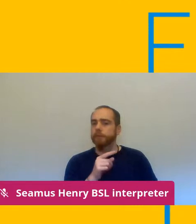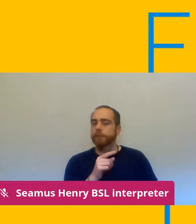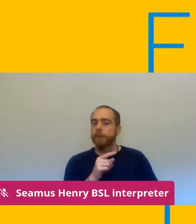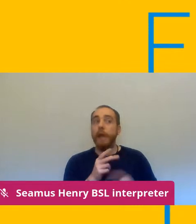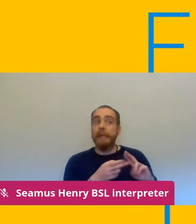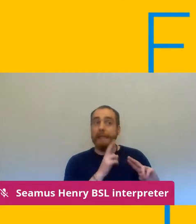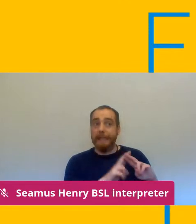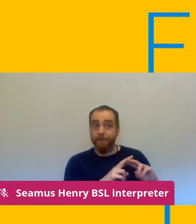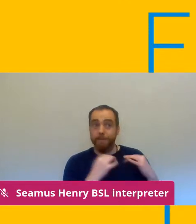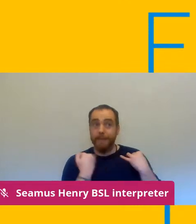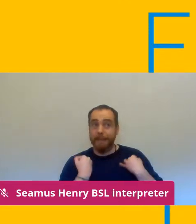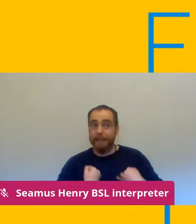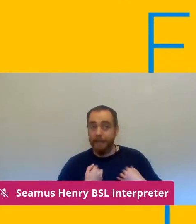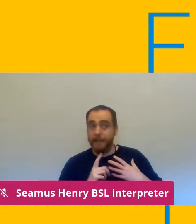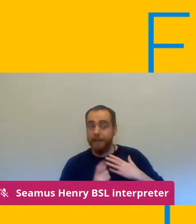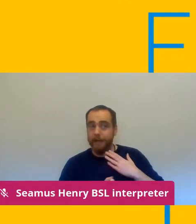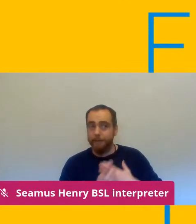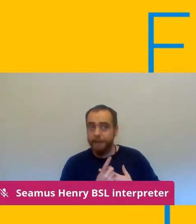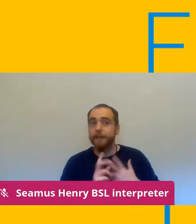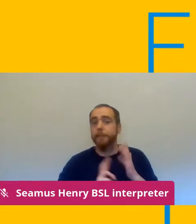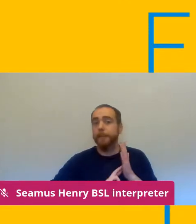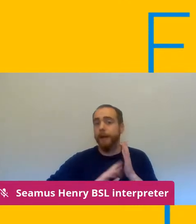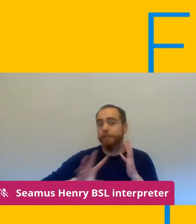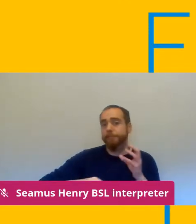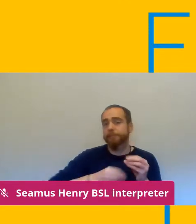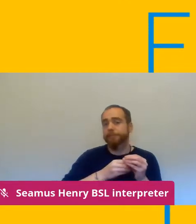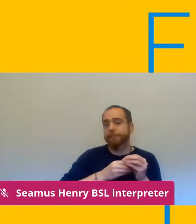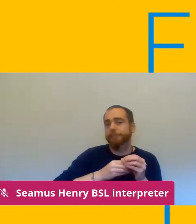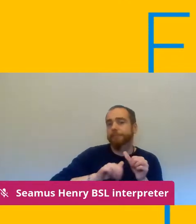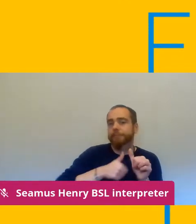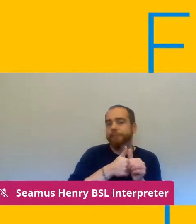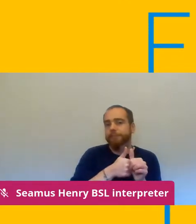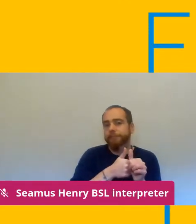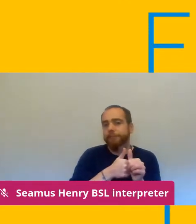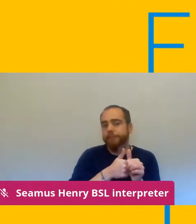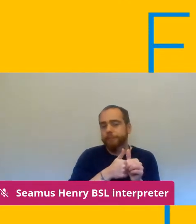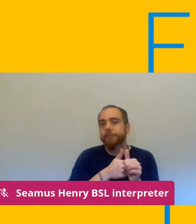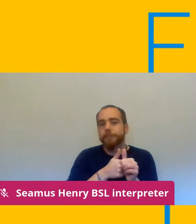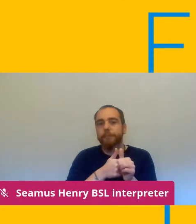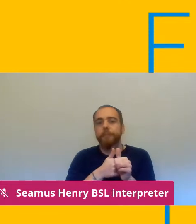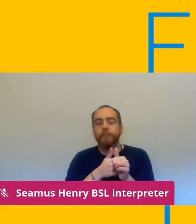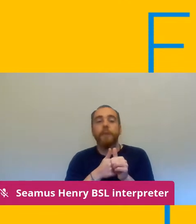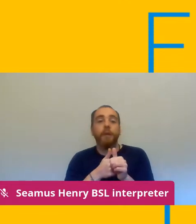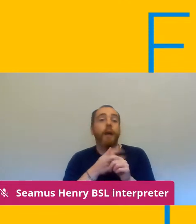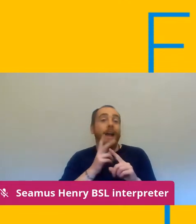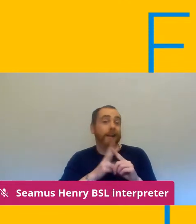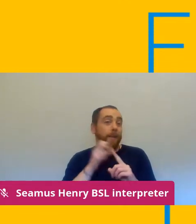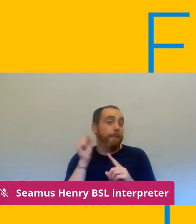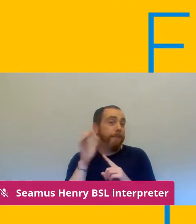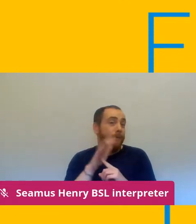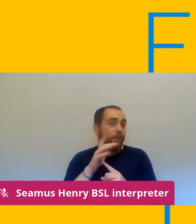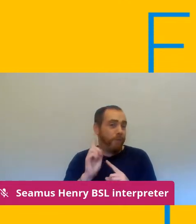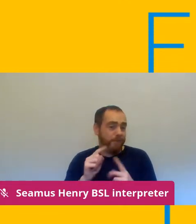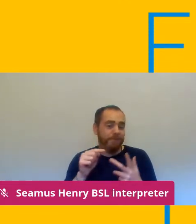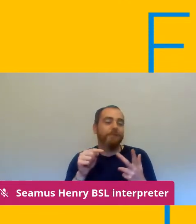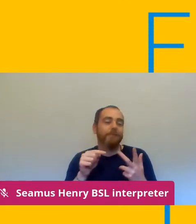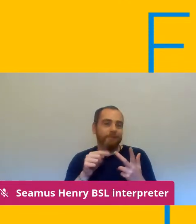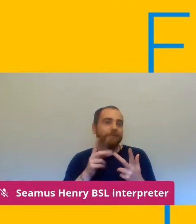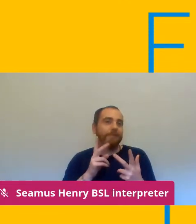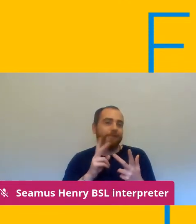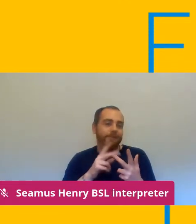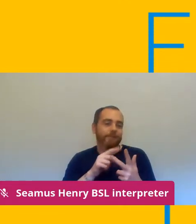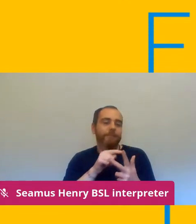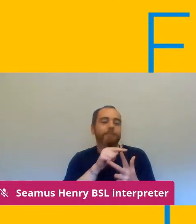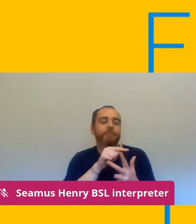just as importantly and probably up there in the top three and i think sometimes we overlook this